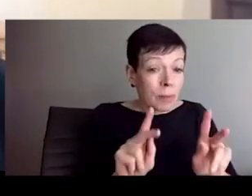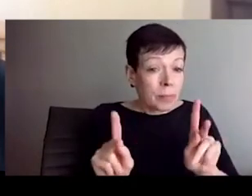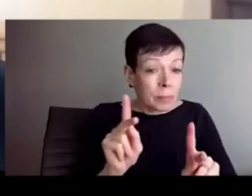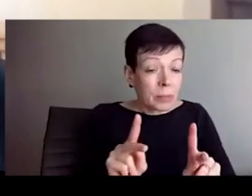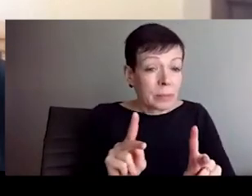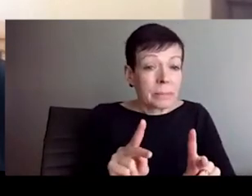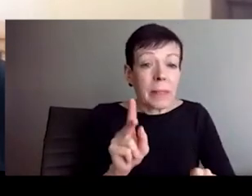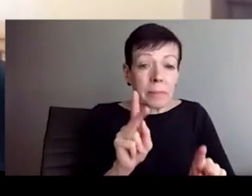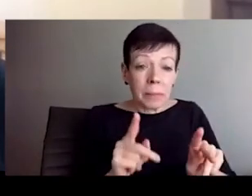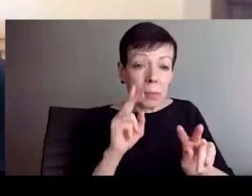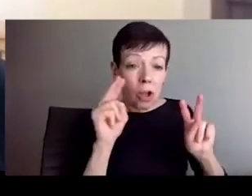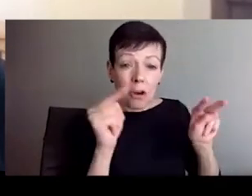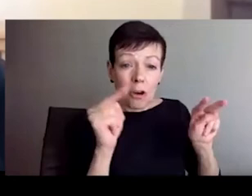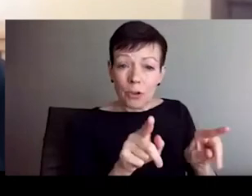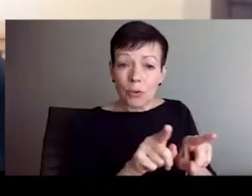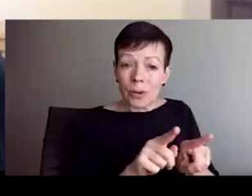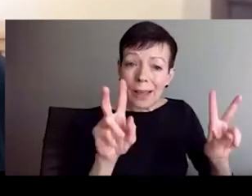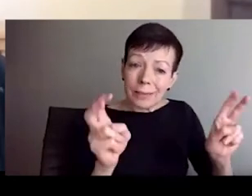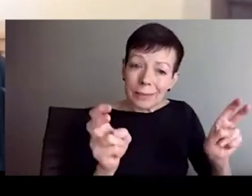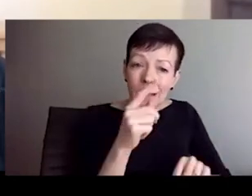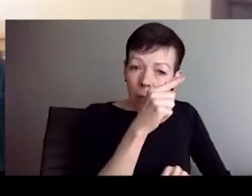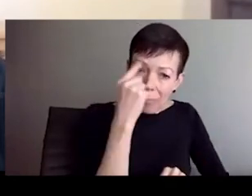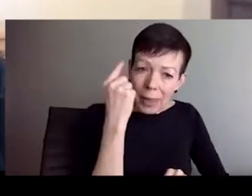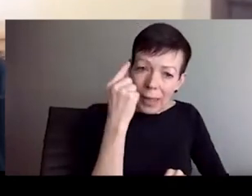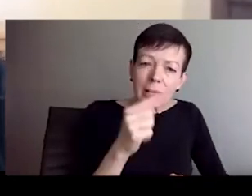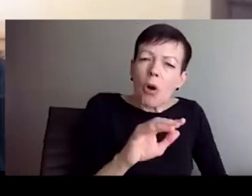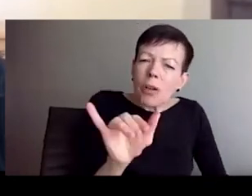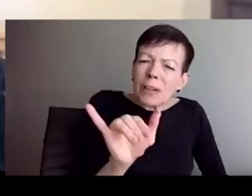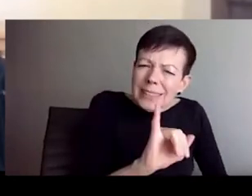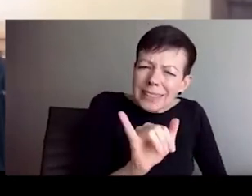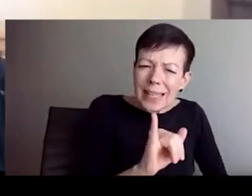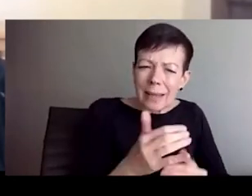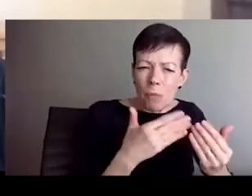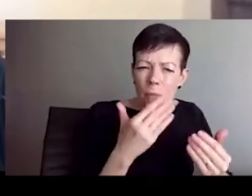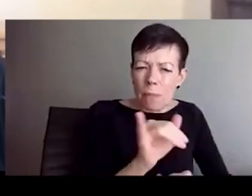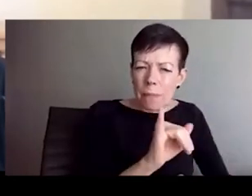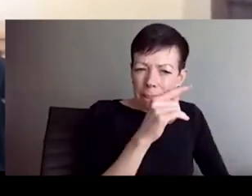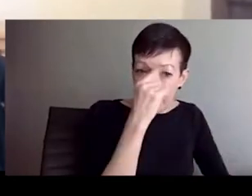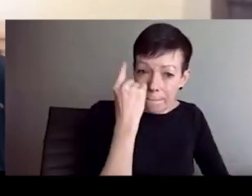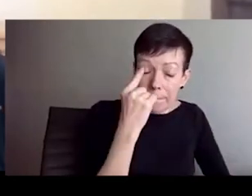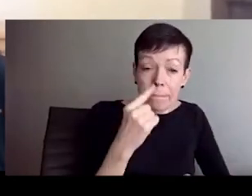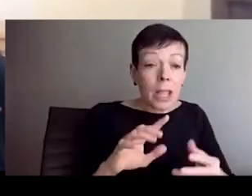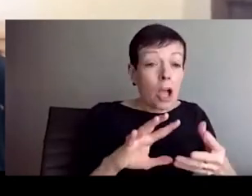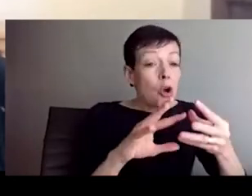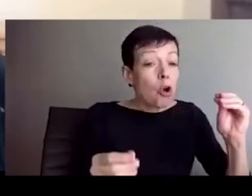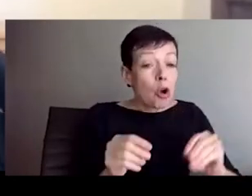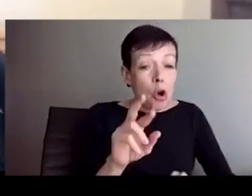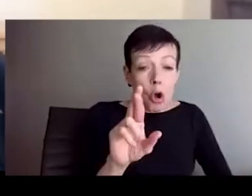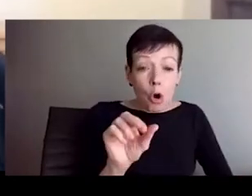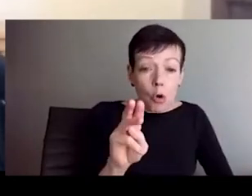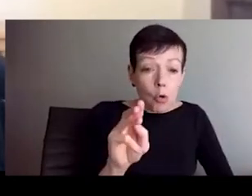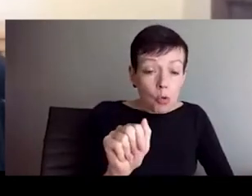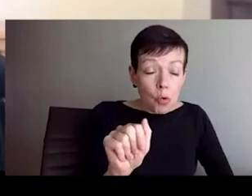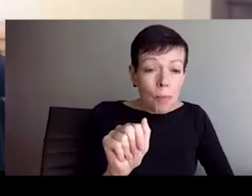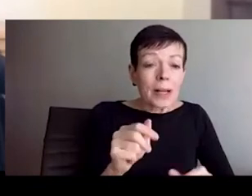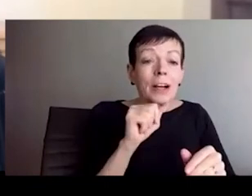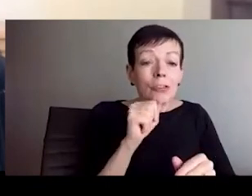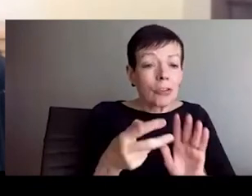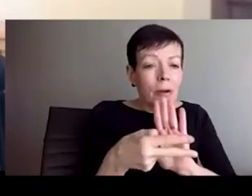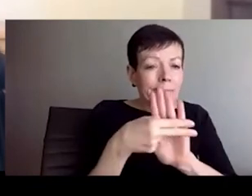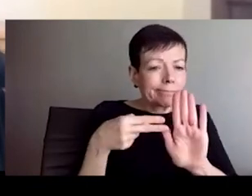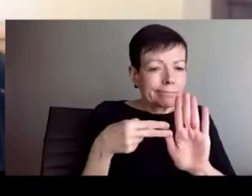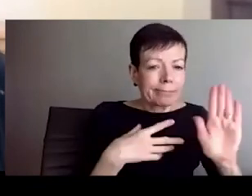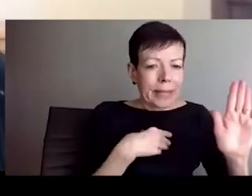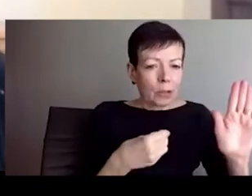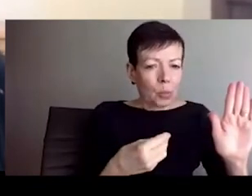rather looking at how race emerges in very local ways. And so at the, at various borders, at various crossings, what we're seeing